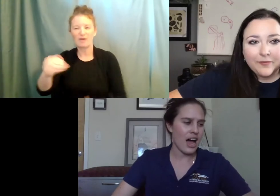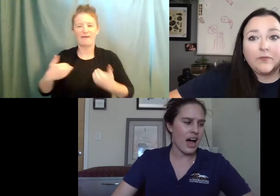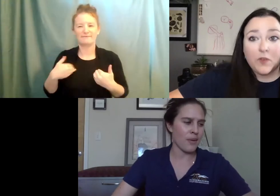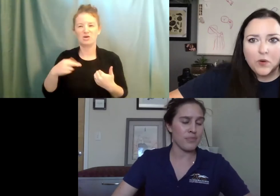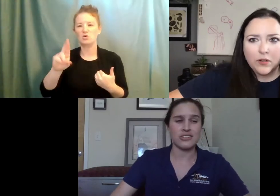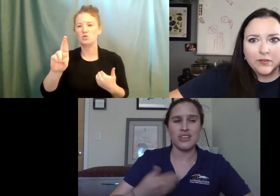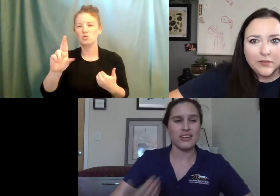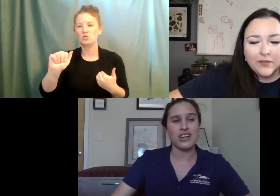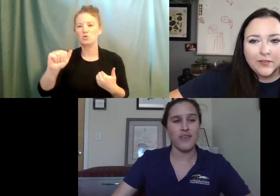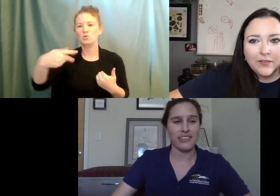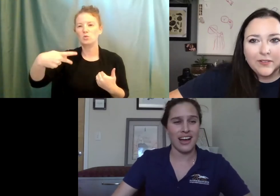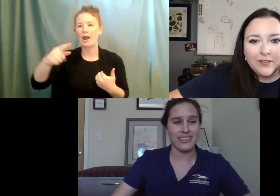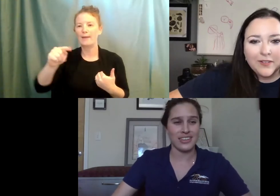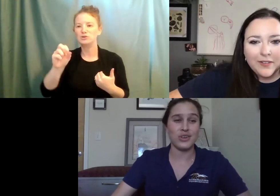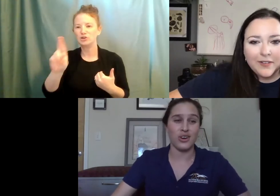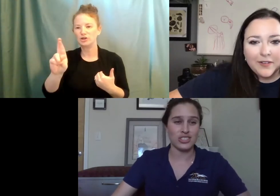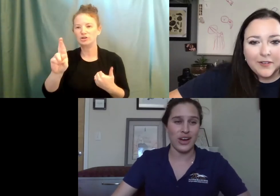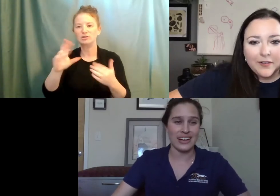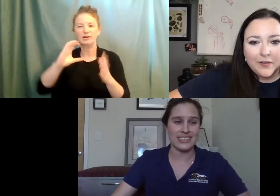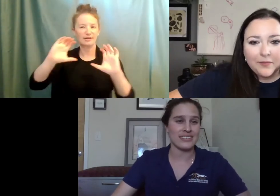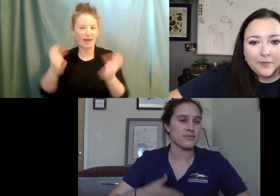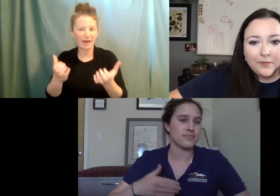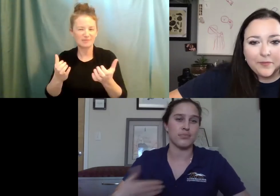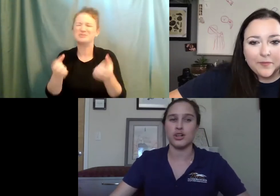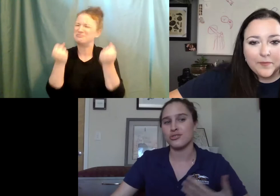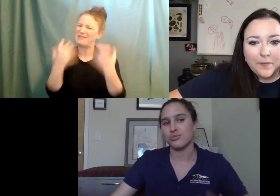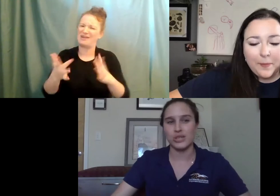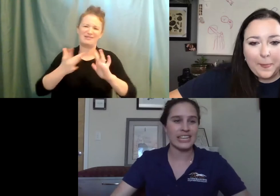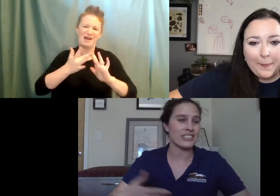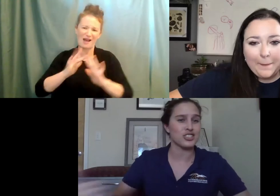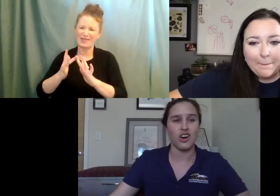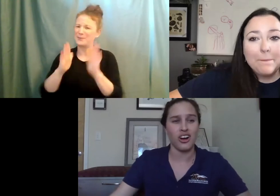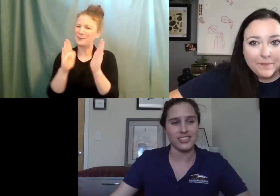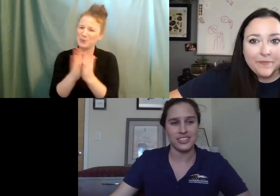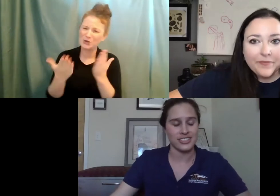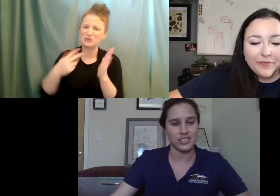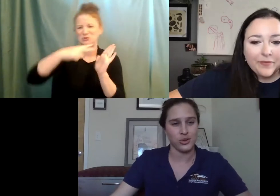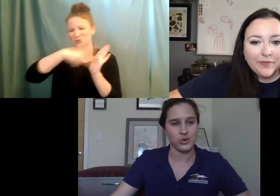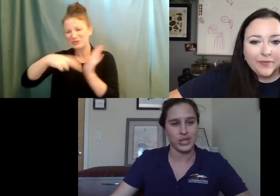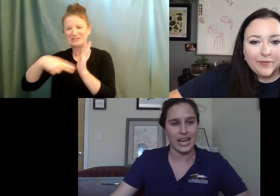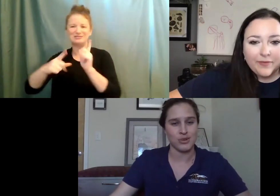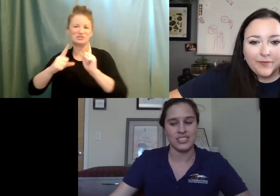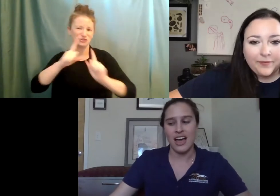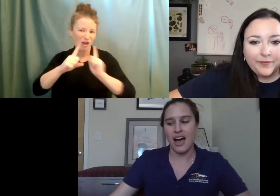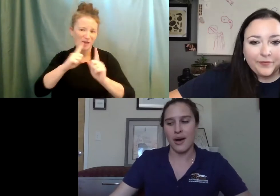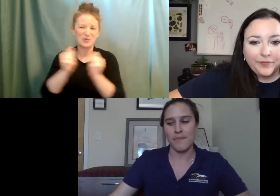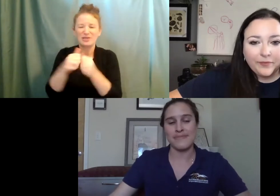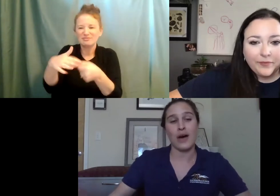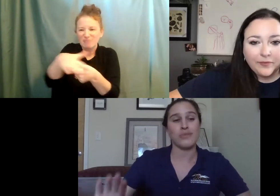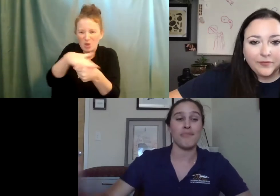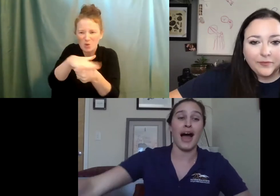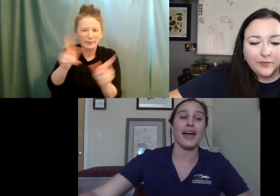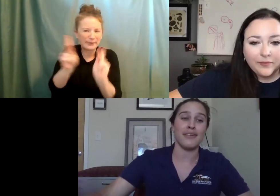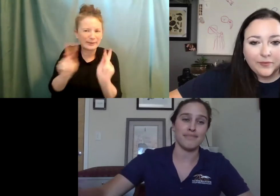can take. Um, but there's a lot of stuff online that you can also access books, reading, just talking to, to your local rehabbers. Um,